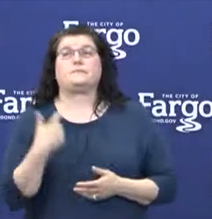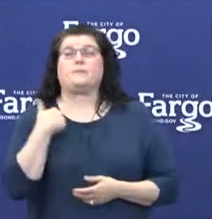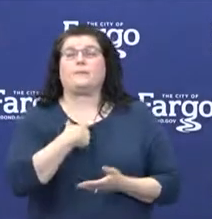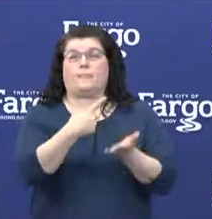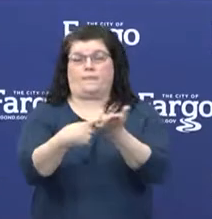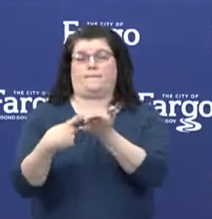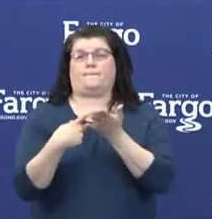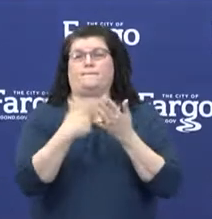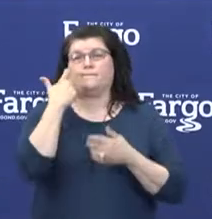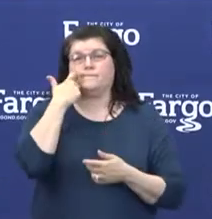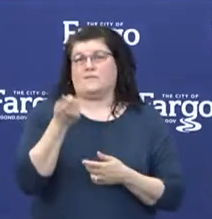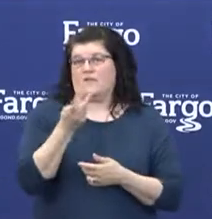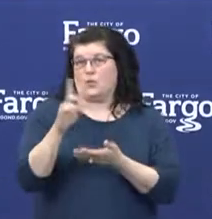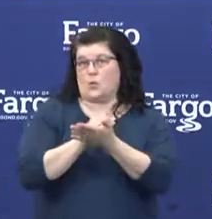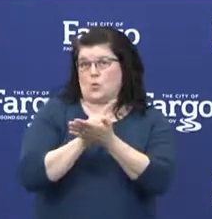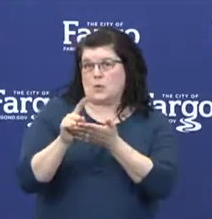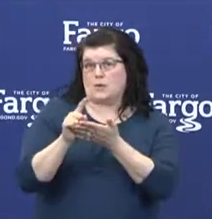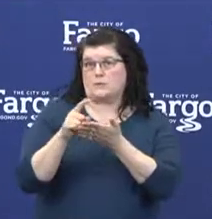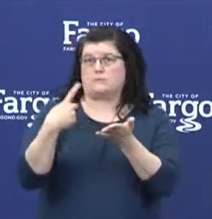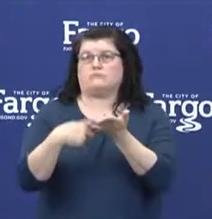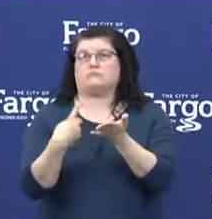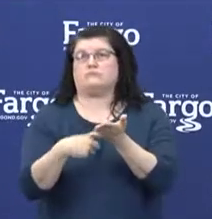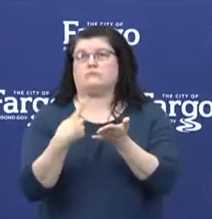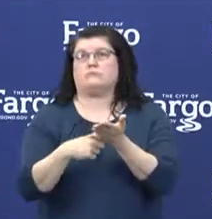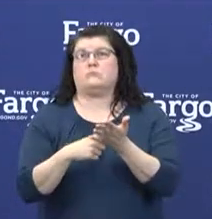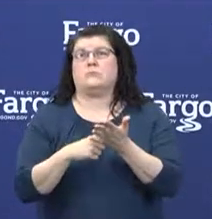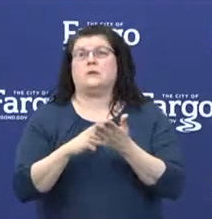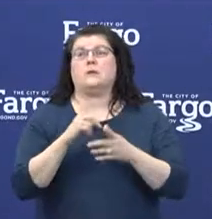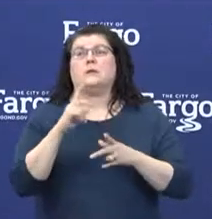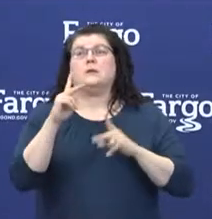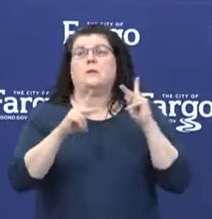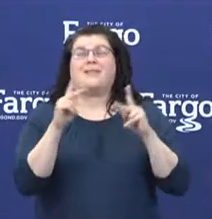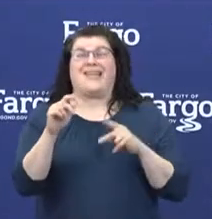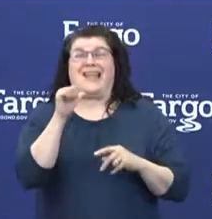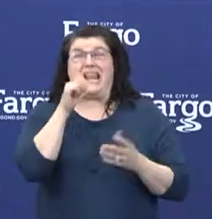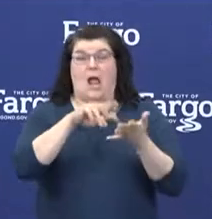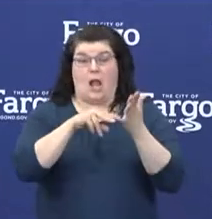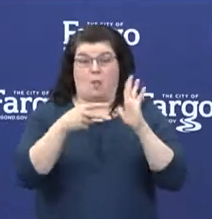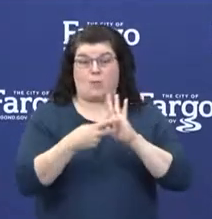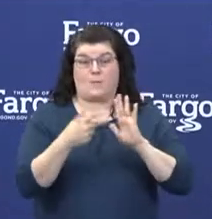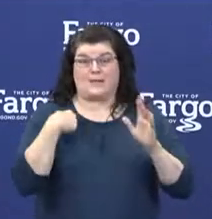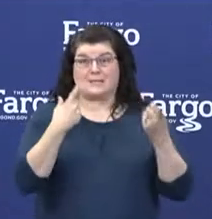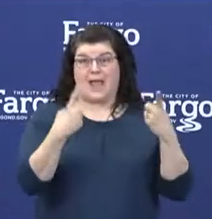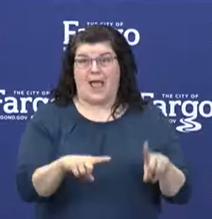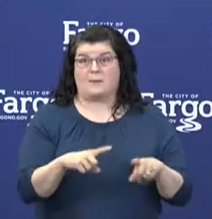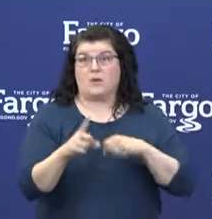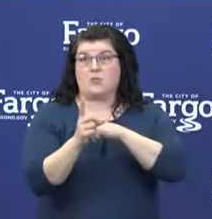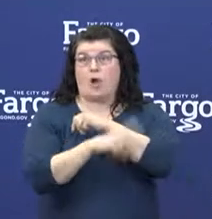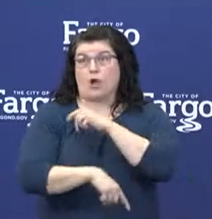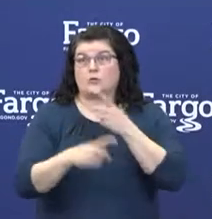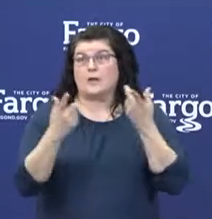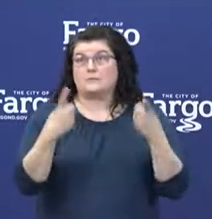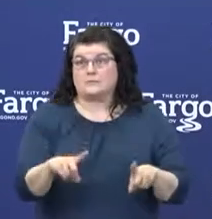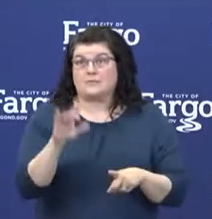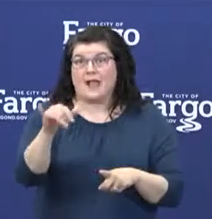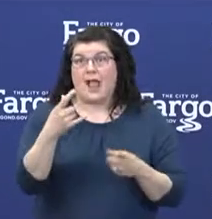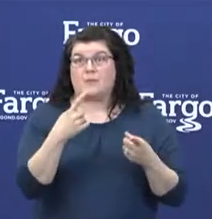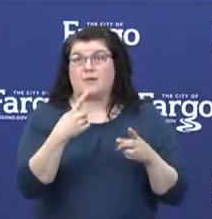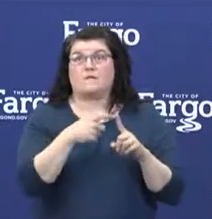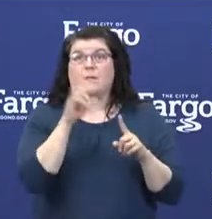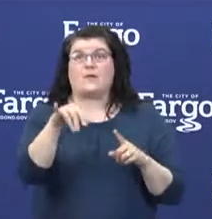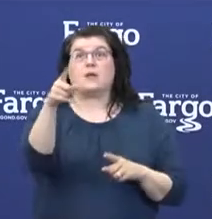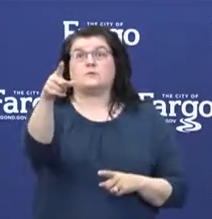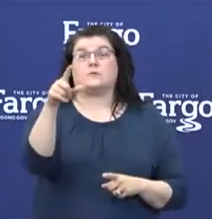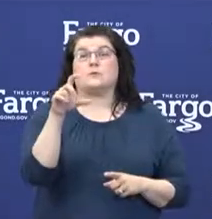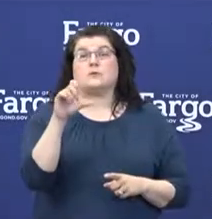the last couple of weeks, I've talked about this issue of unintended consequences. And Dr. Griffin touched on this as well. The slide